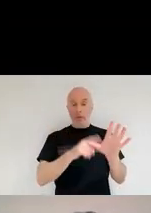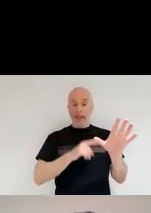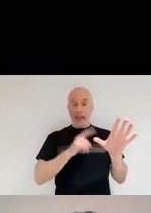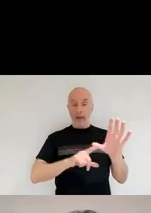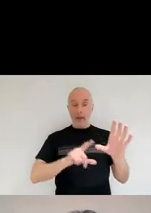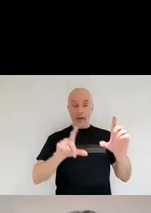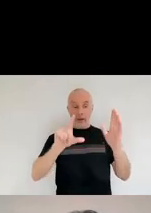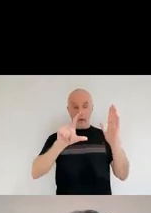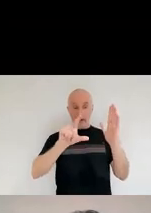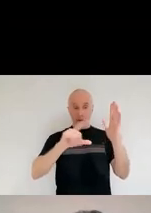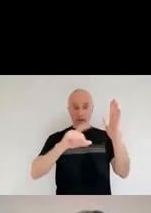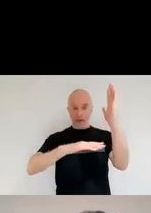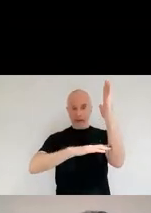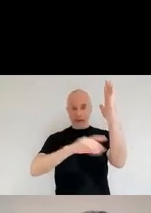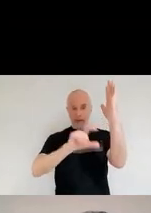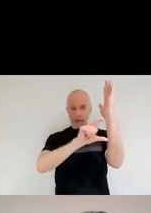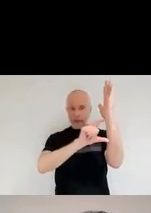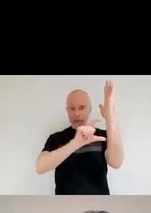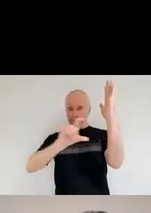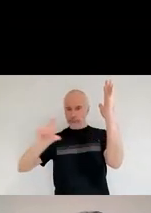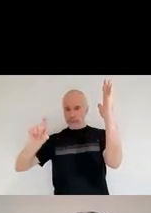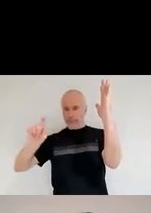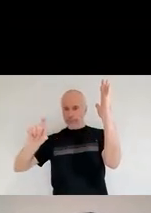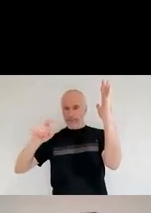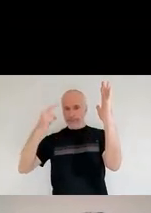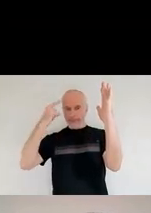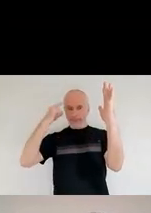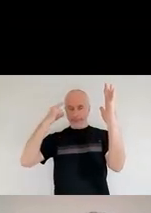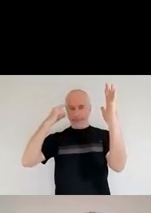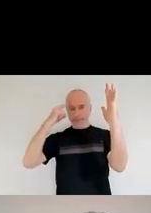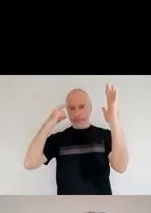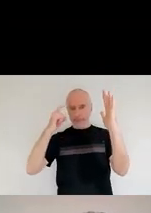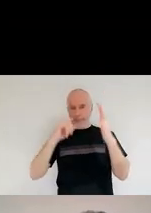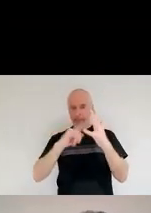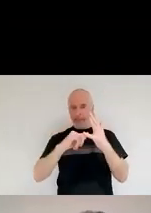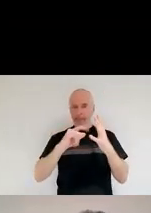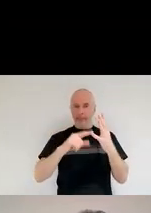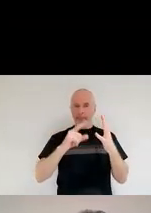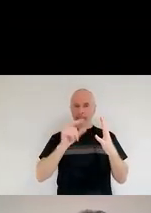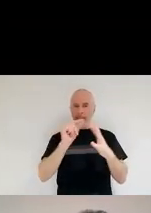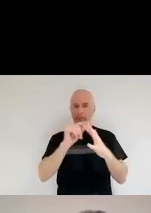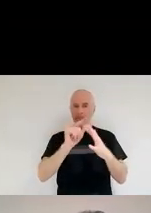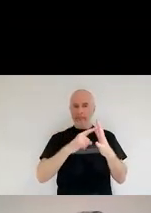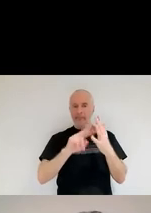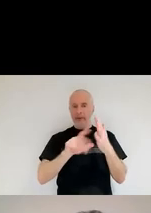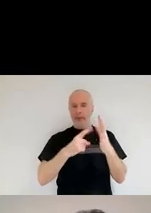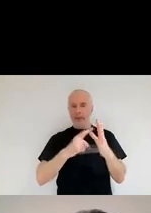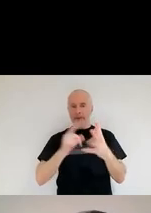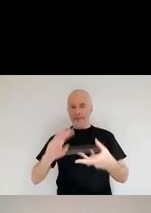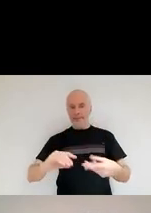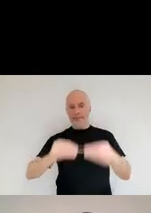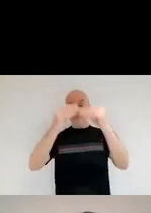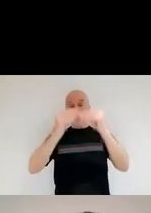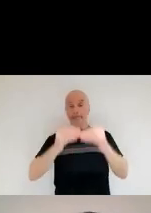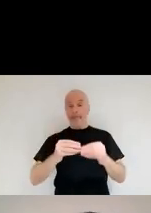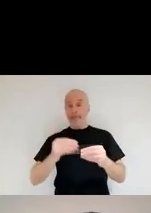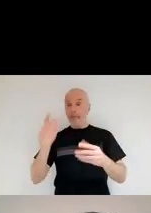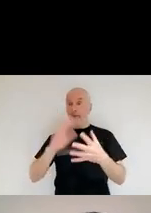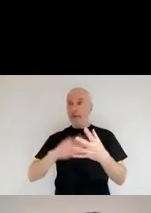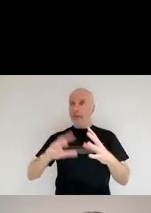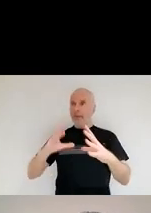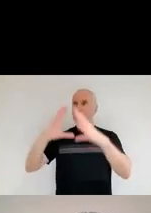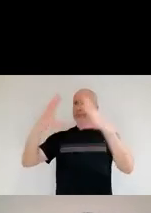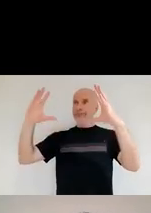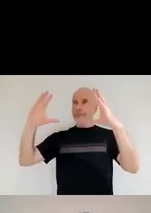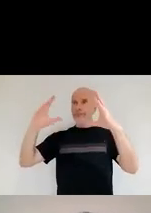predict with supernova creation, according to what we saw in those supernova there. And we can explain basically all observations